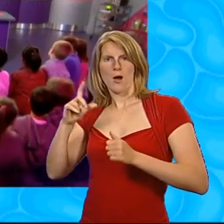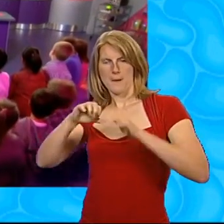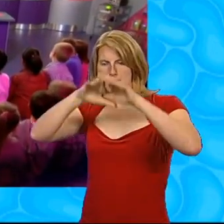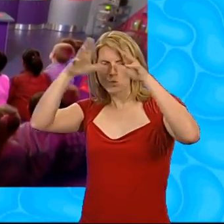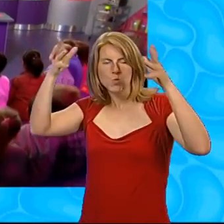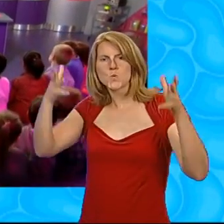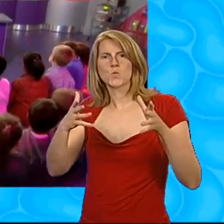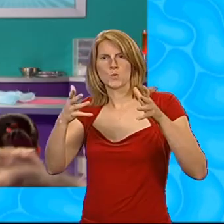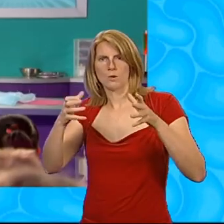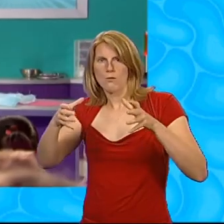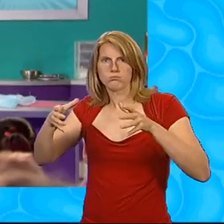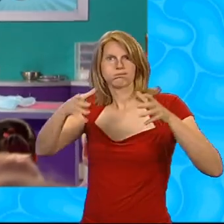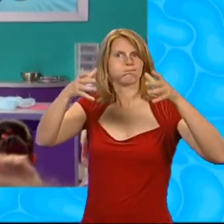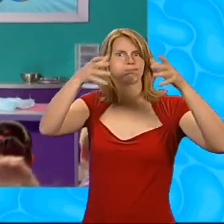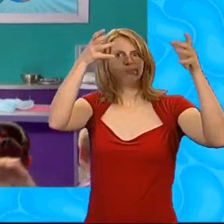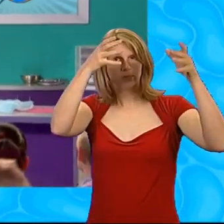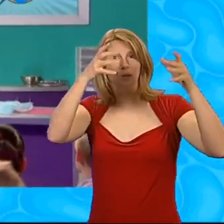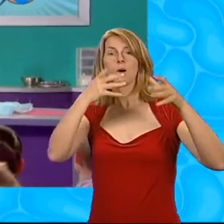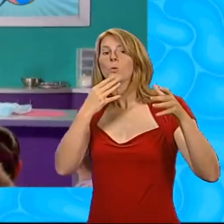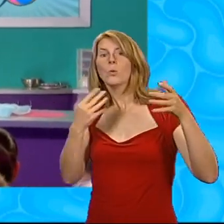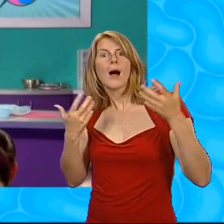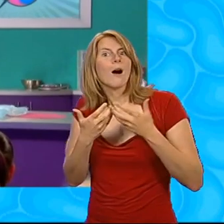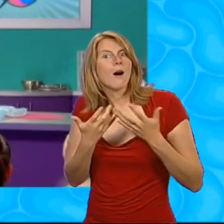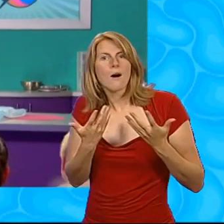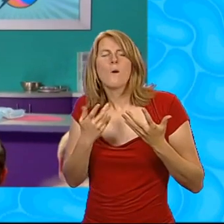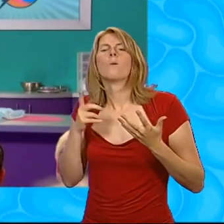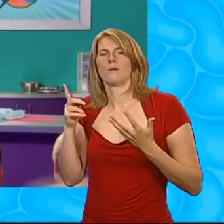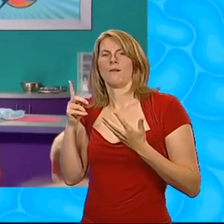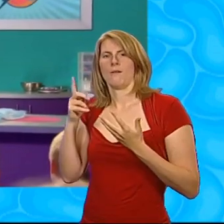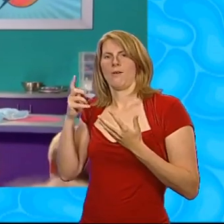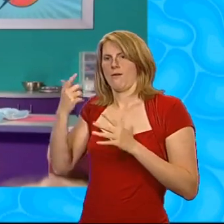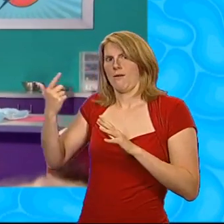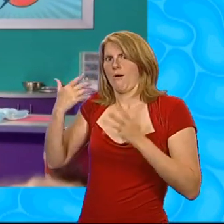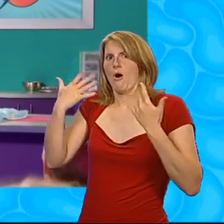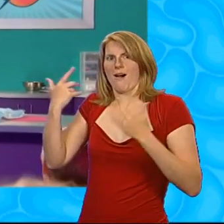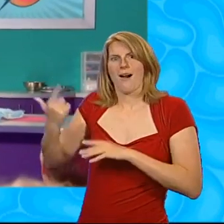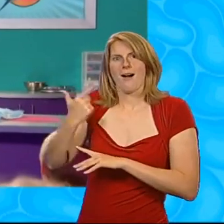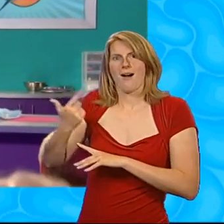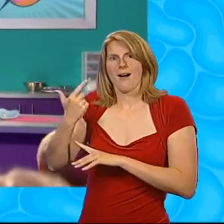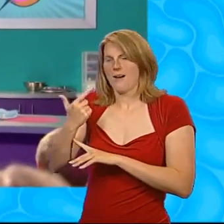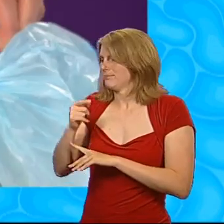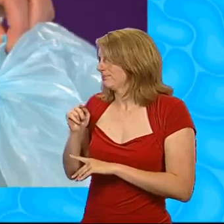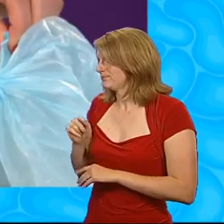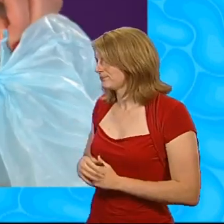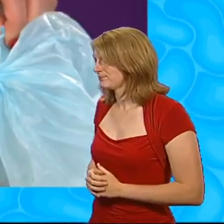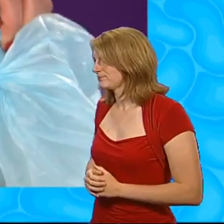air from my handy hair dryer So I'll just put some hot air into the balloon